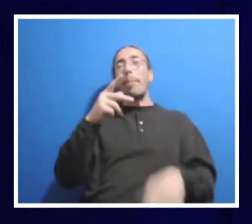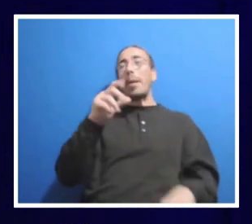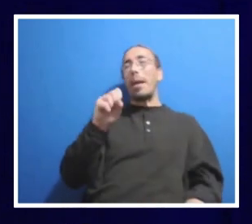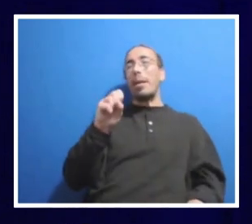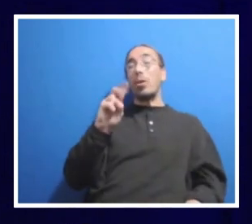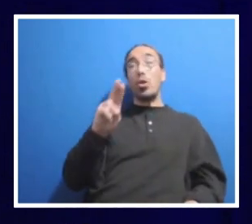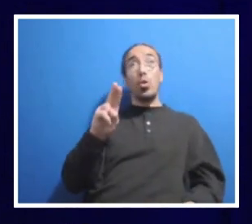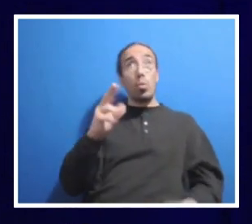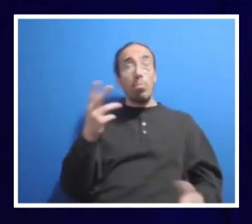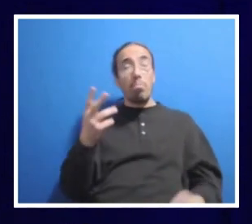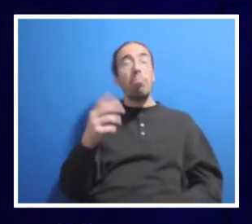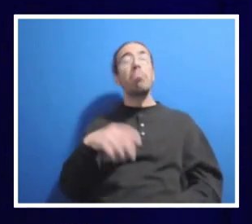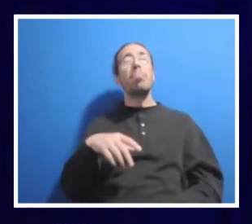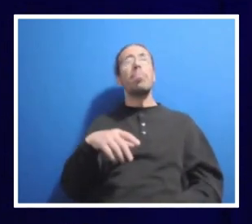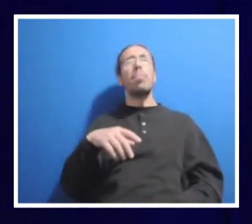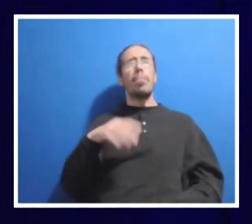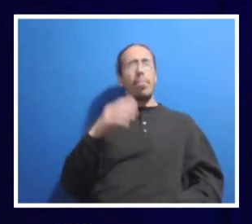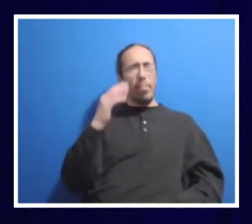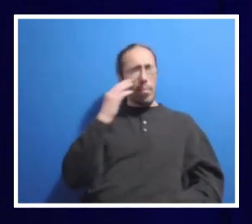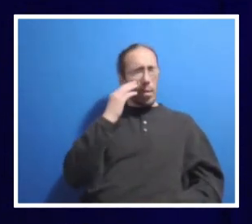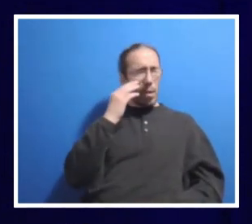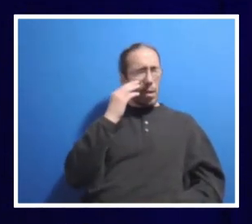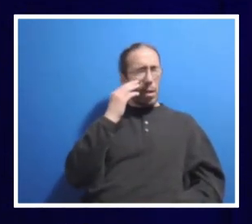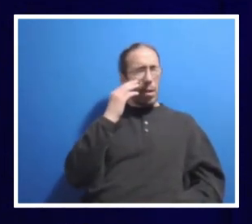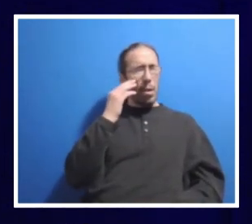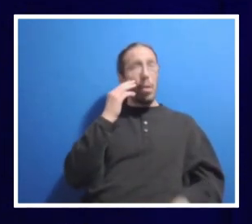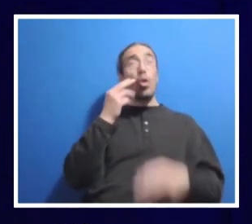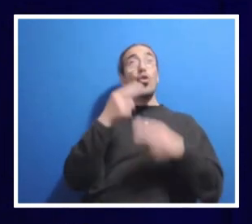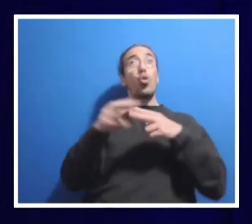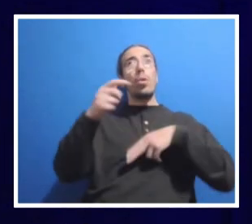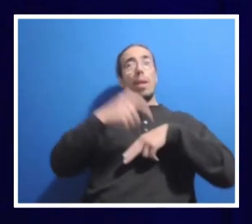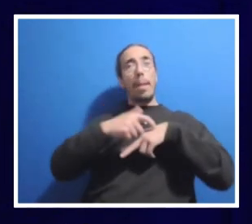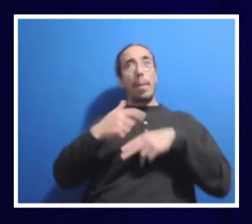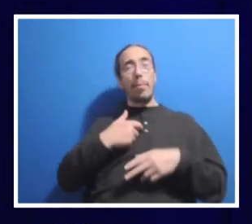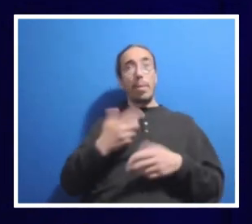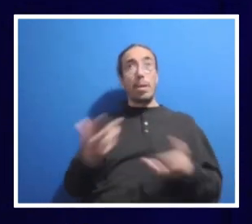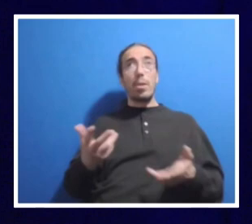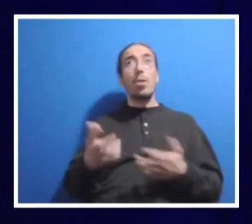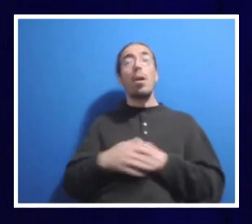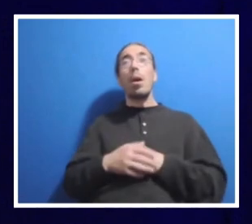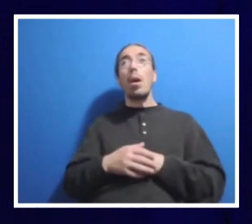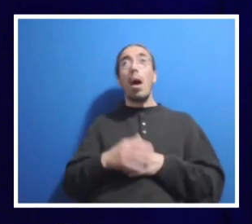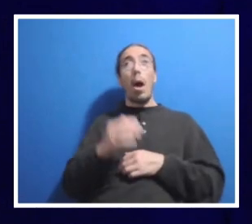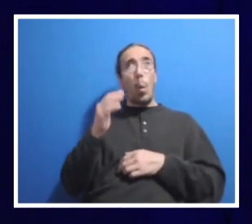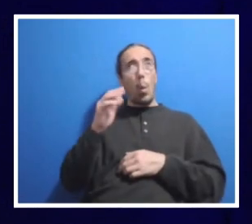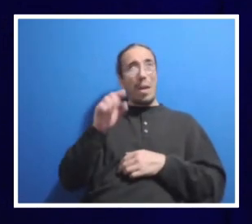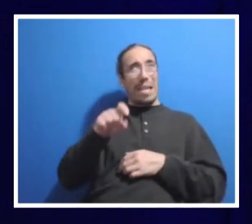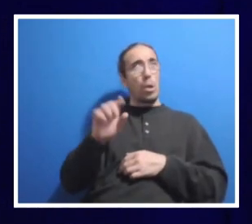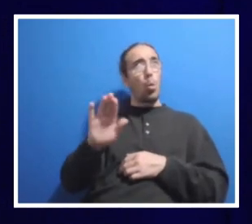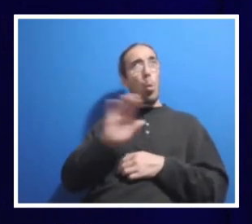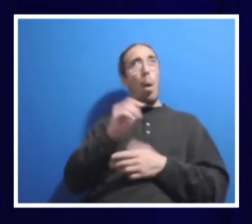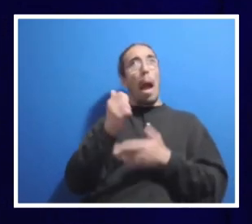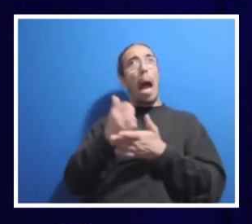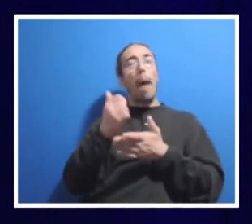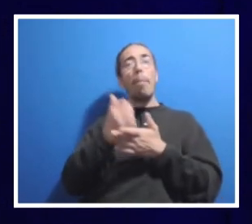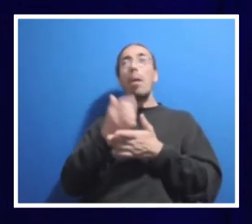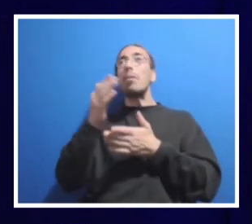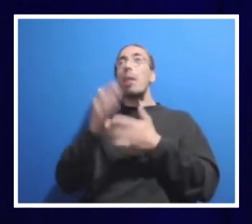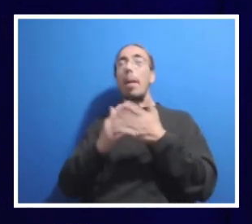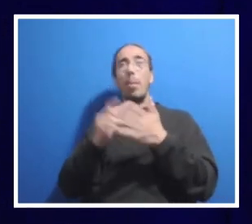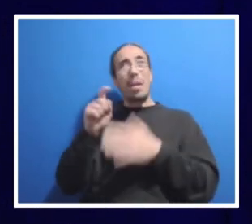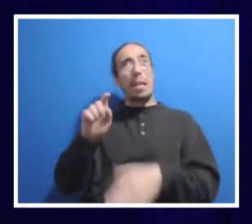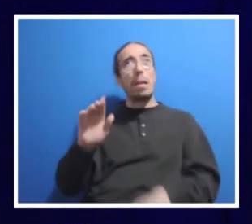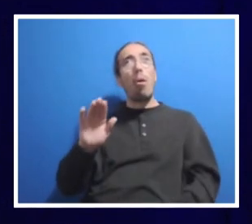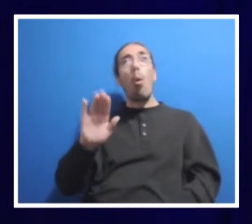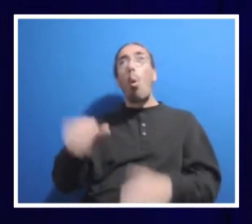this. And in the short time I've been here, I know this. So, we'll need your help too. On some of these, we'll need all of us to